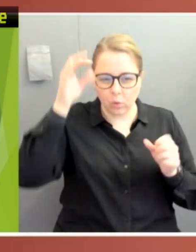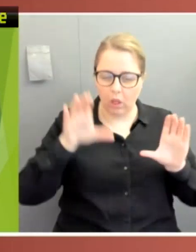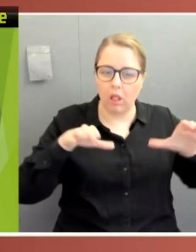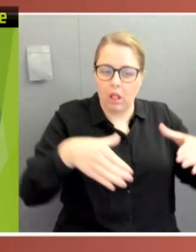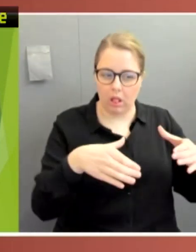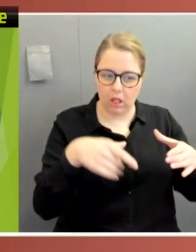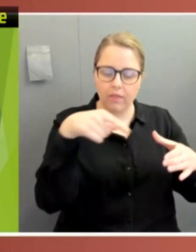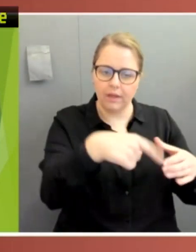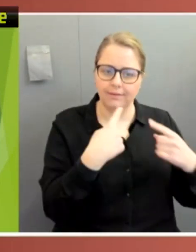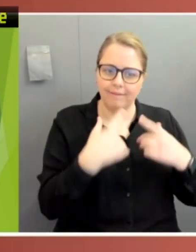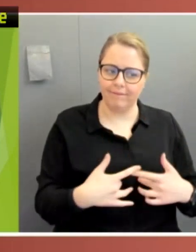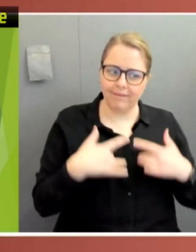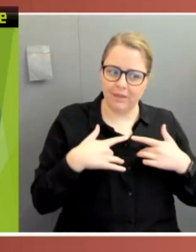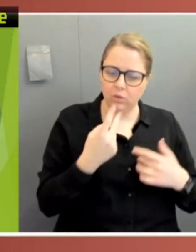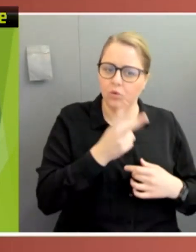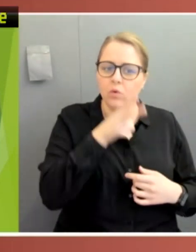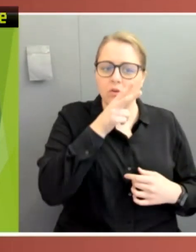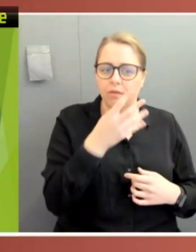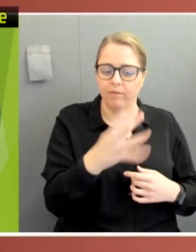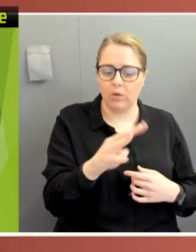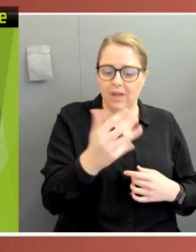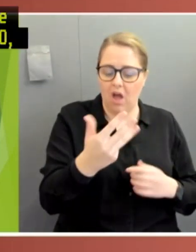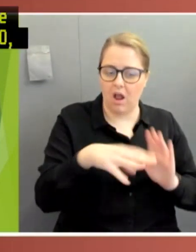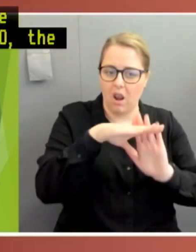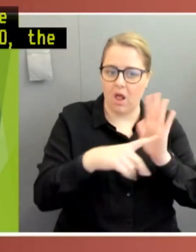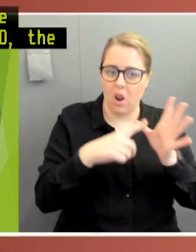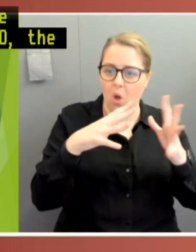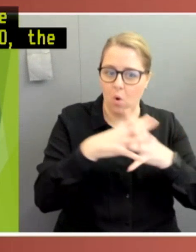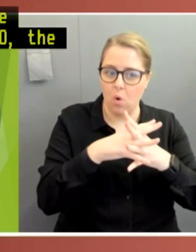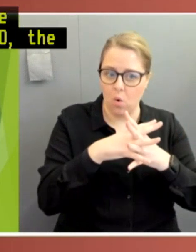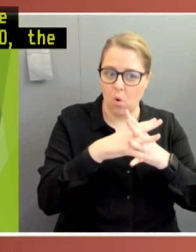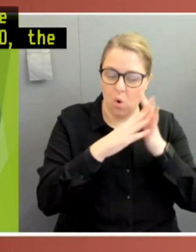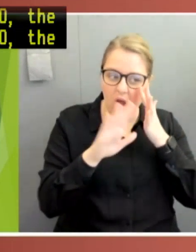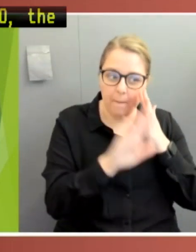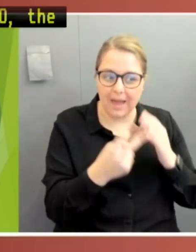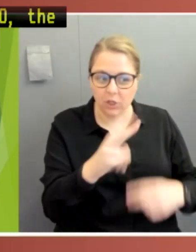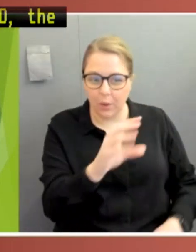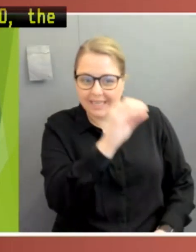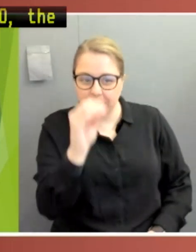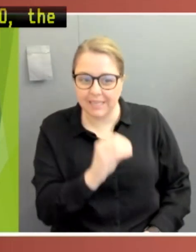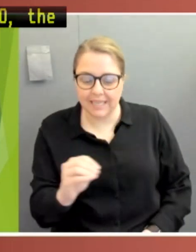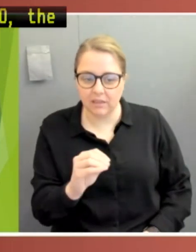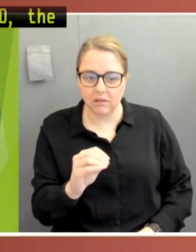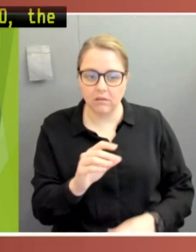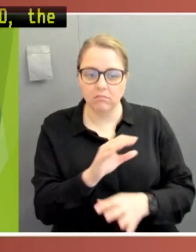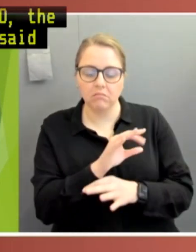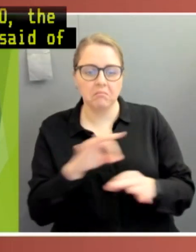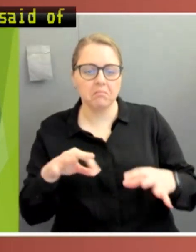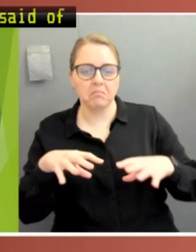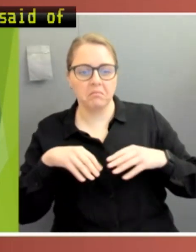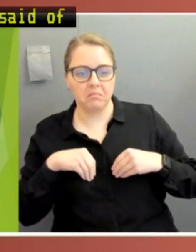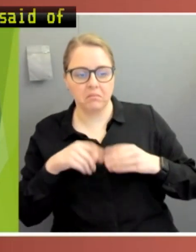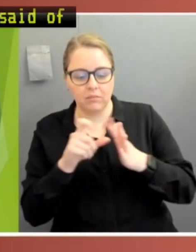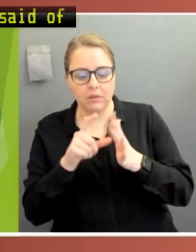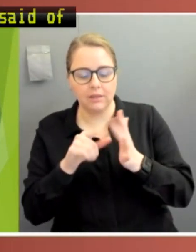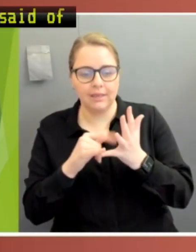the 249 instruments that had been made at that point, about 20% were exempt from disallowance by the Parliament and also exempt from scrutiny by the Committee.